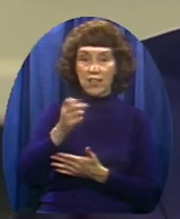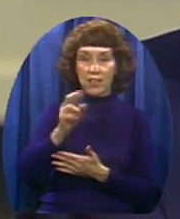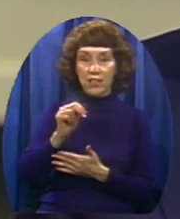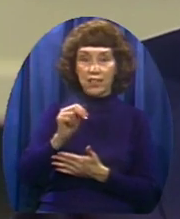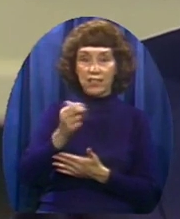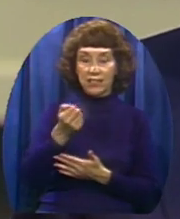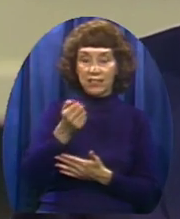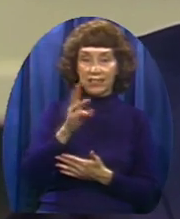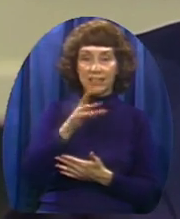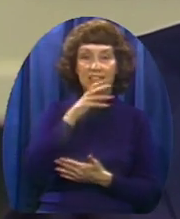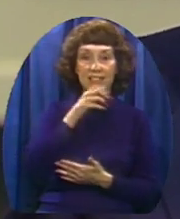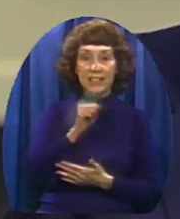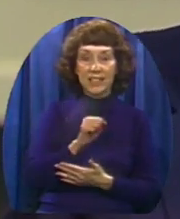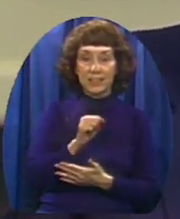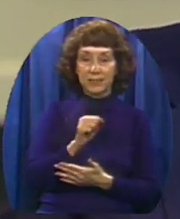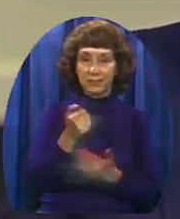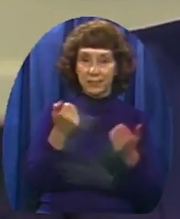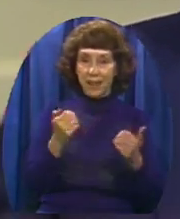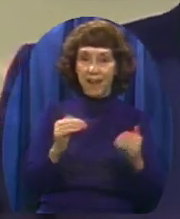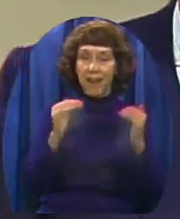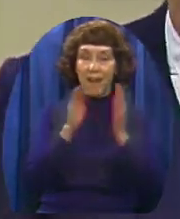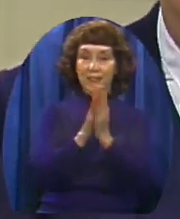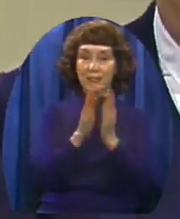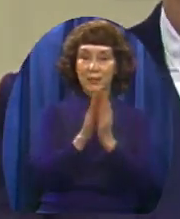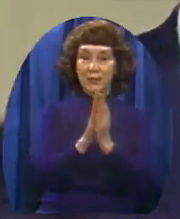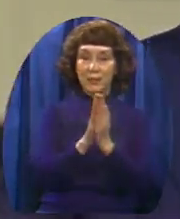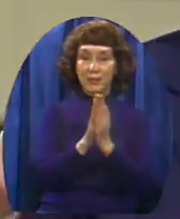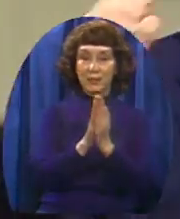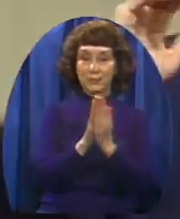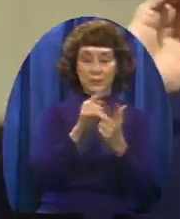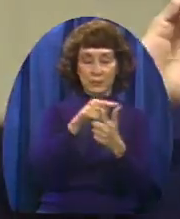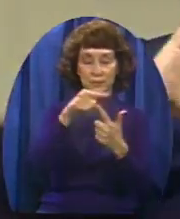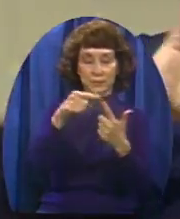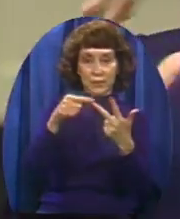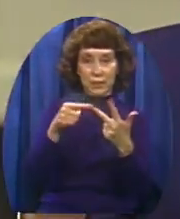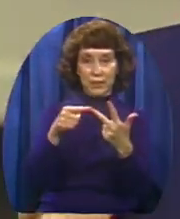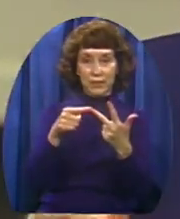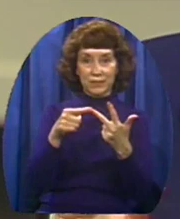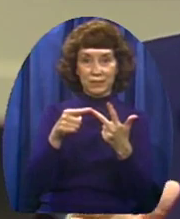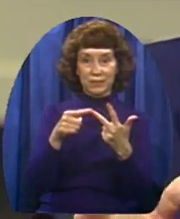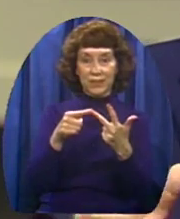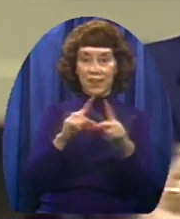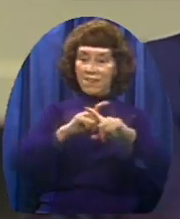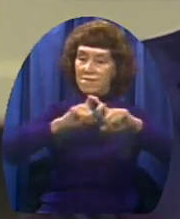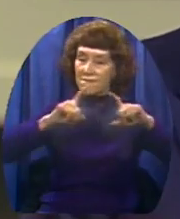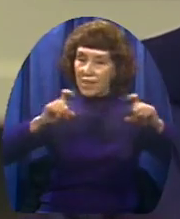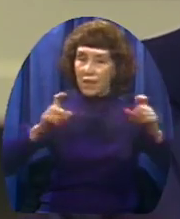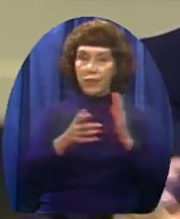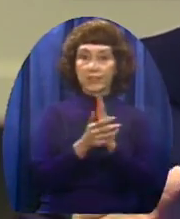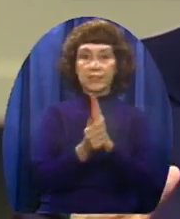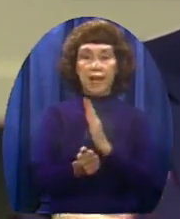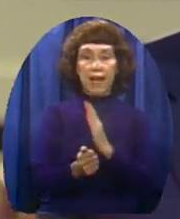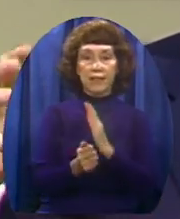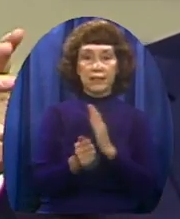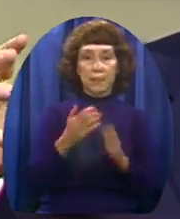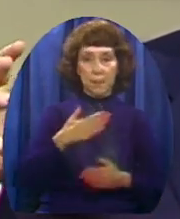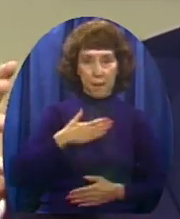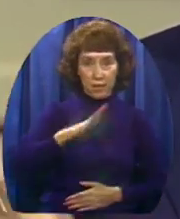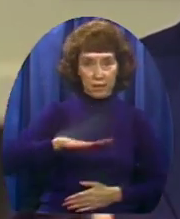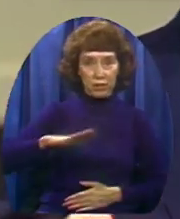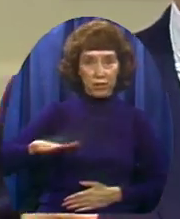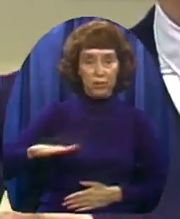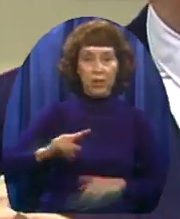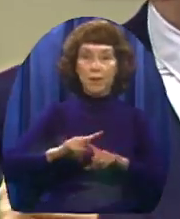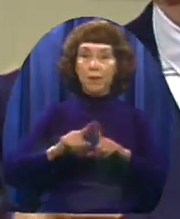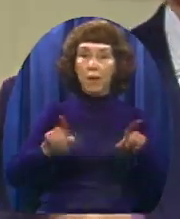junior in high school And I can tell you that they have multi-talents in many ways At the same time they have all